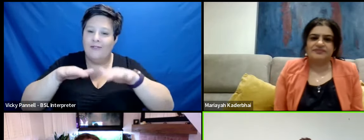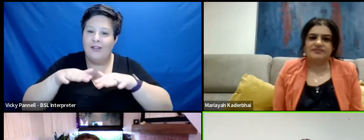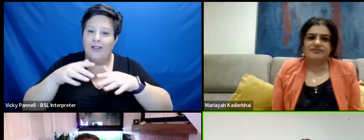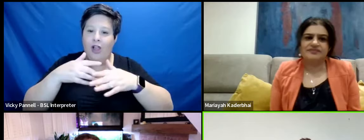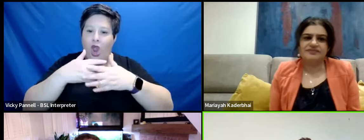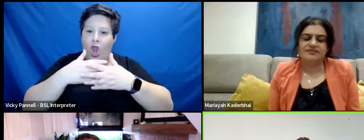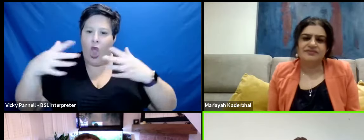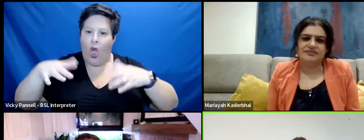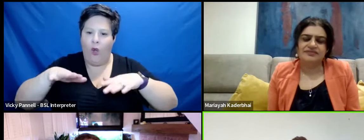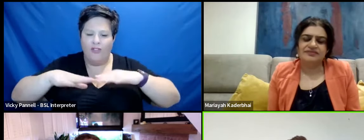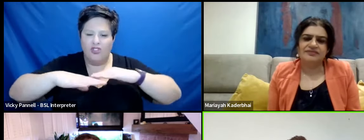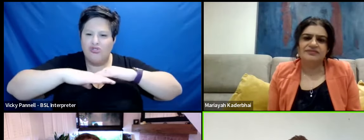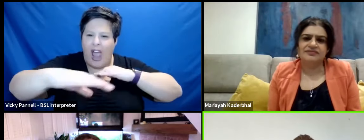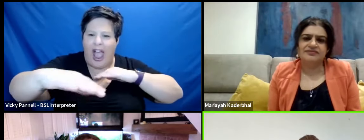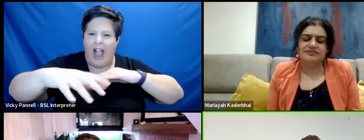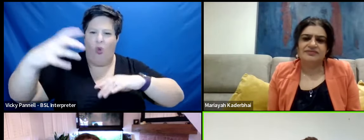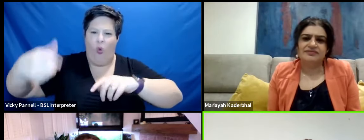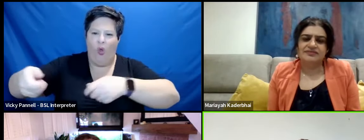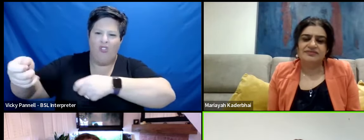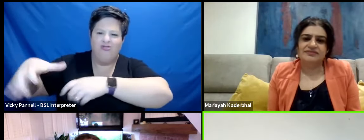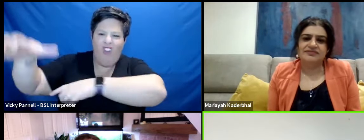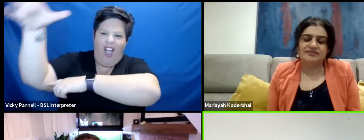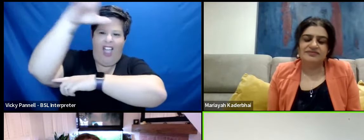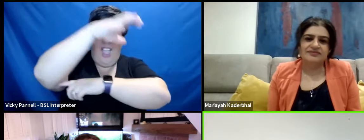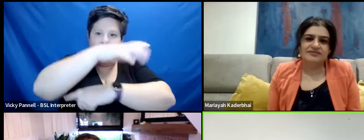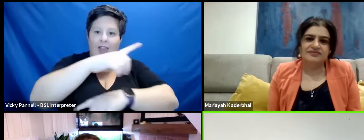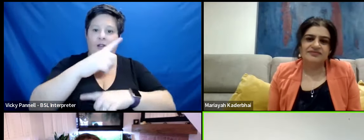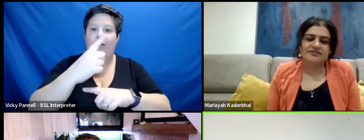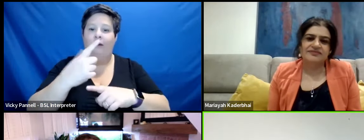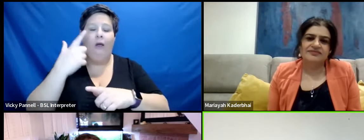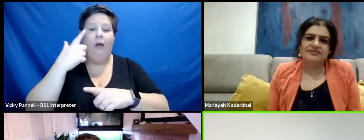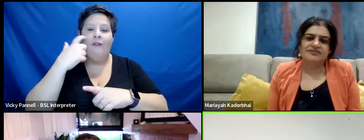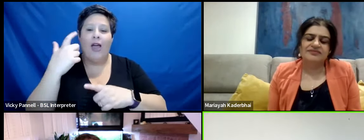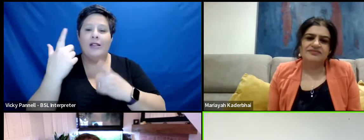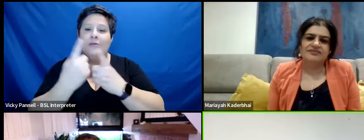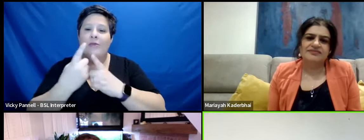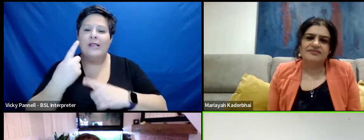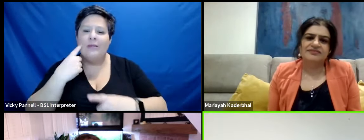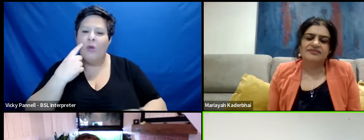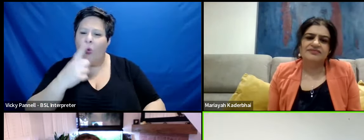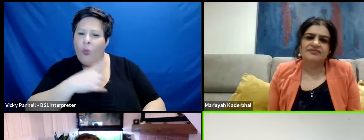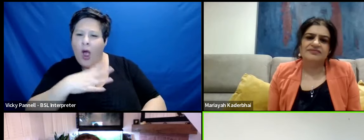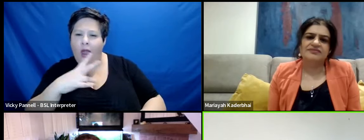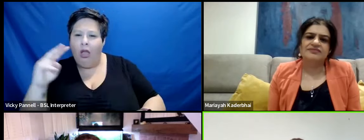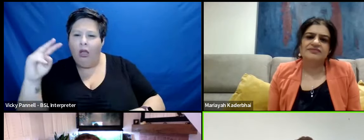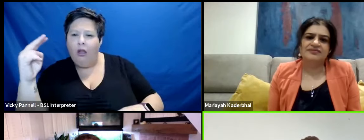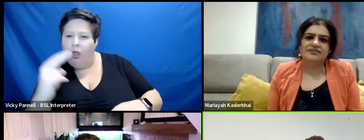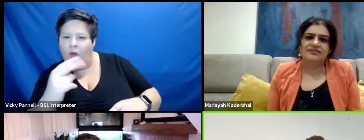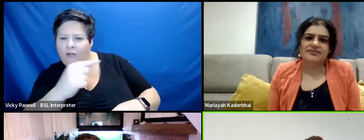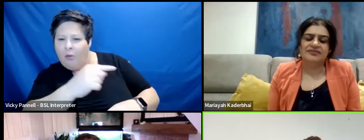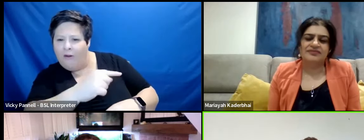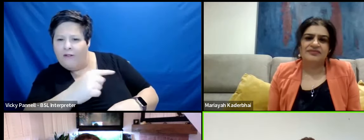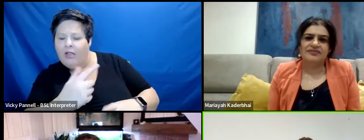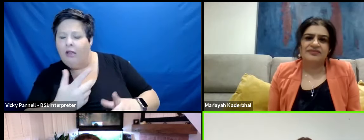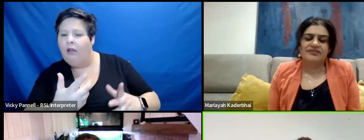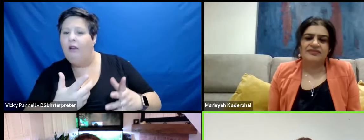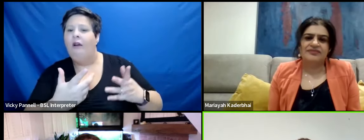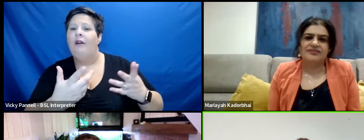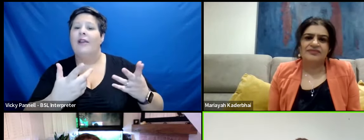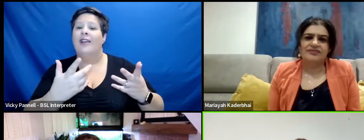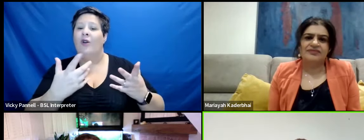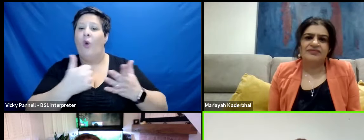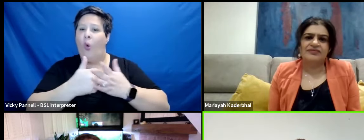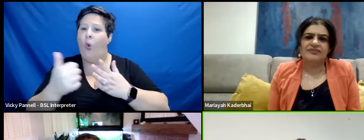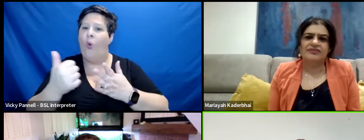laid down for a big shot or a crane come in. And then they just find something much simpler. Why don't we just look at it from kind of over here? It was always